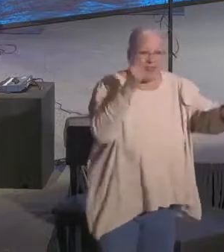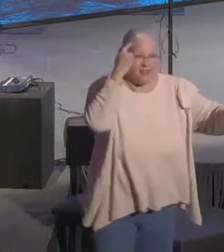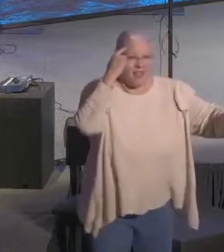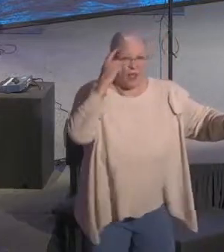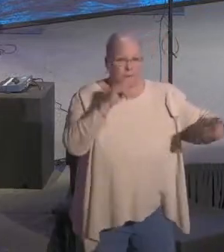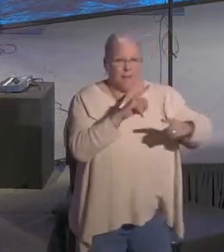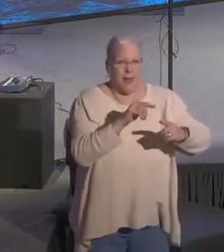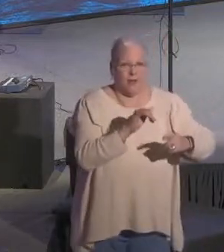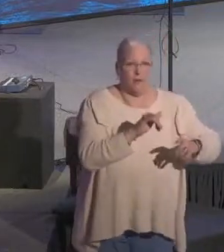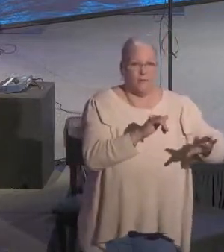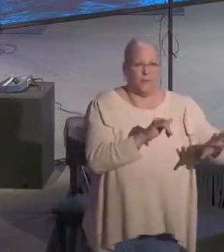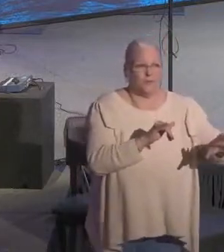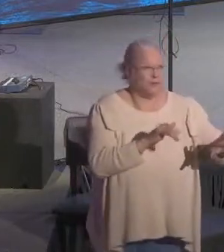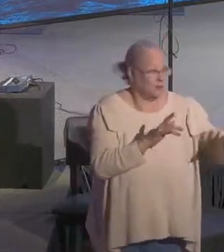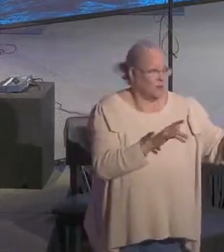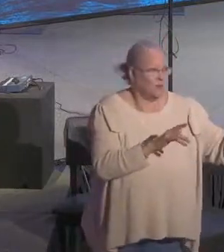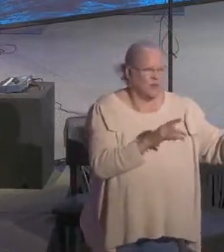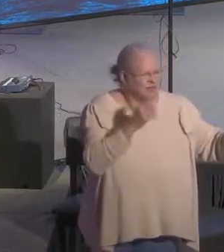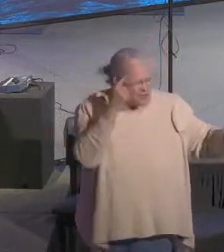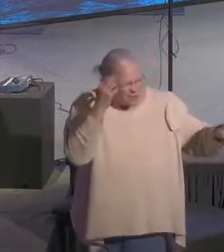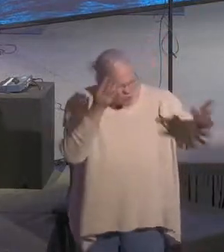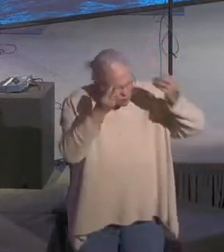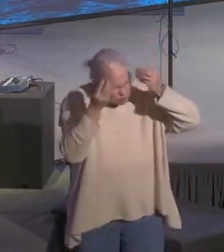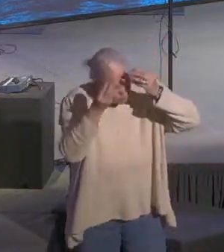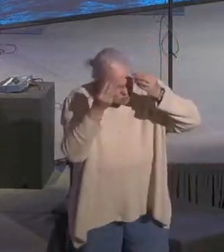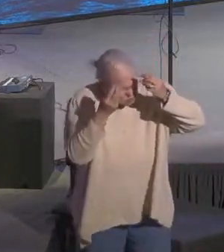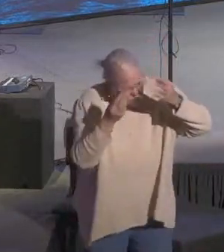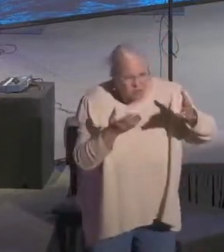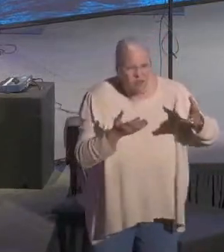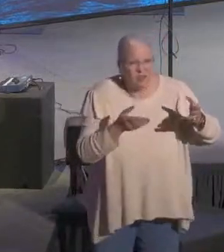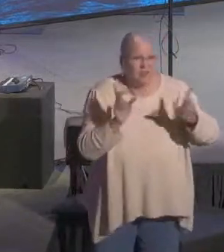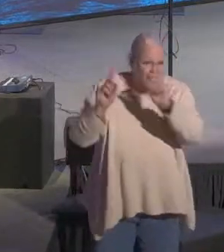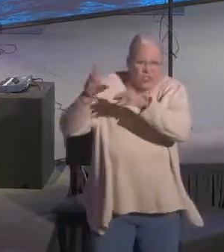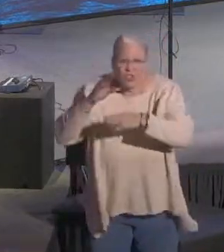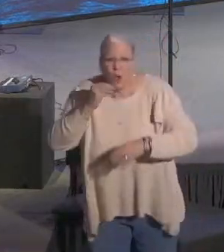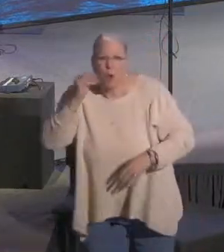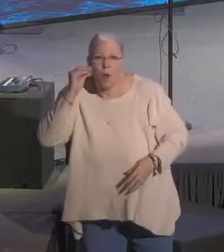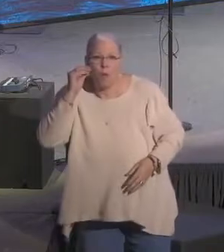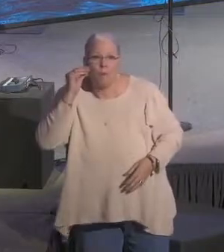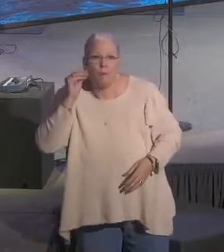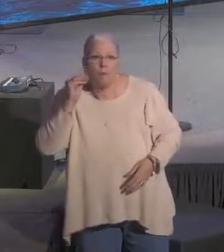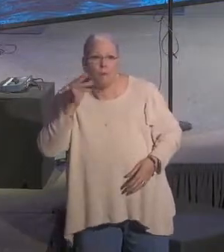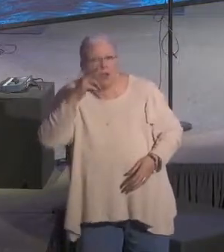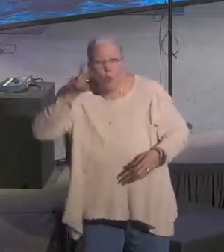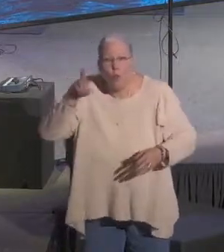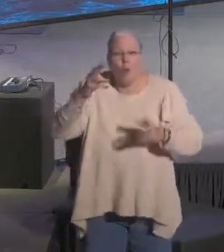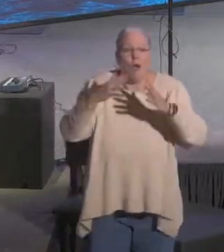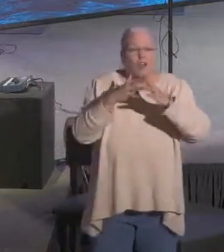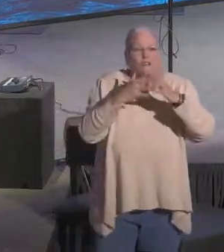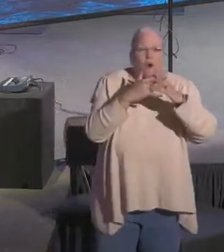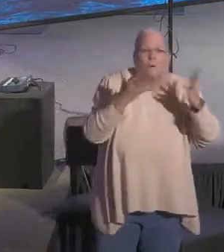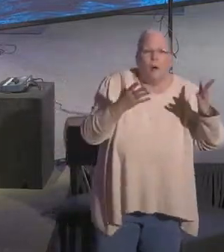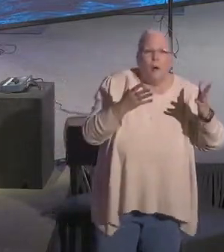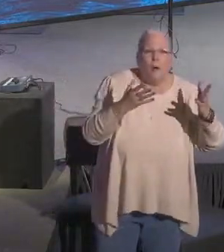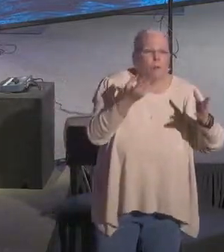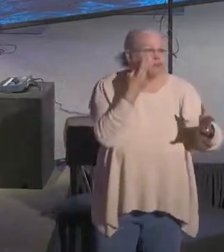this. Let's all go home right now. Let's go home and watch the NFL today. Let's go home and watch Newsweek.